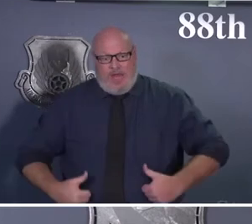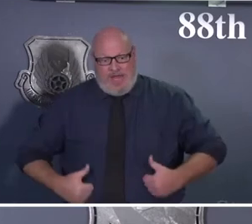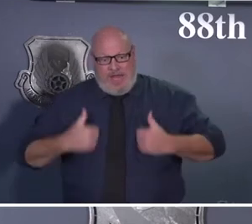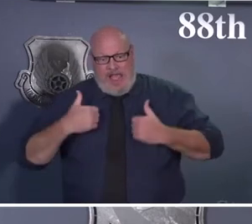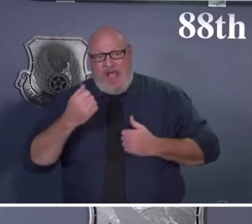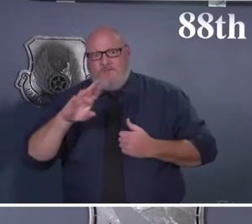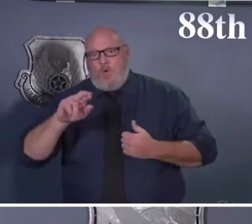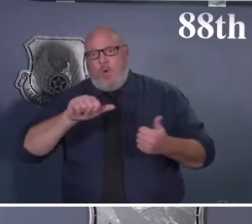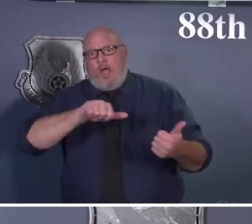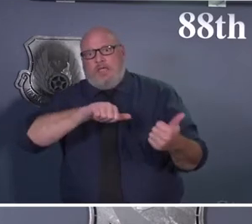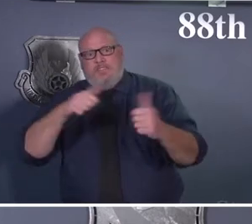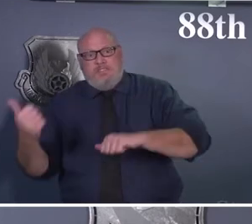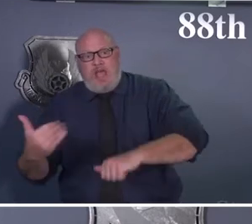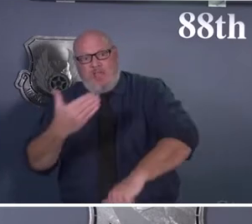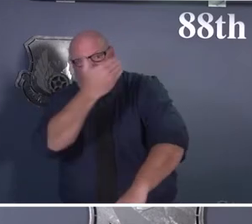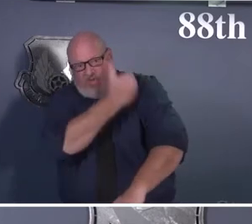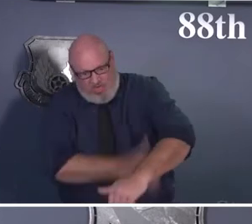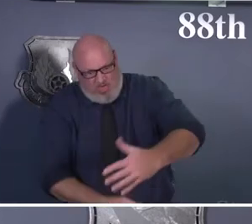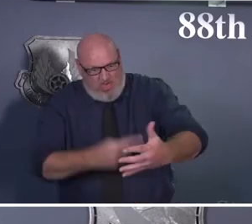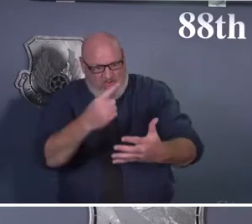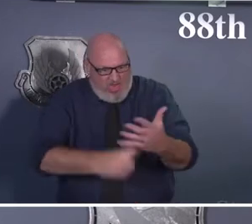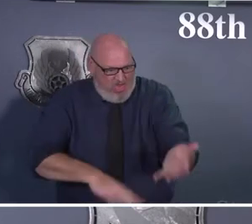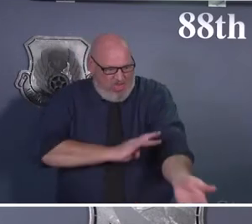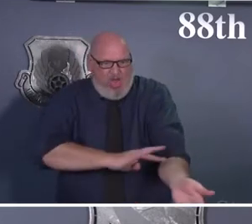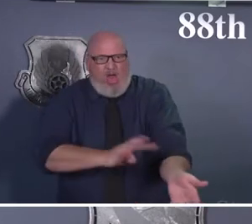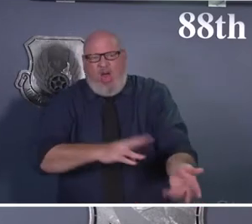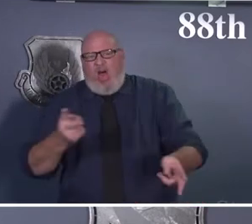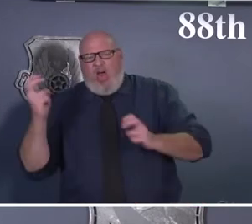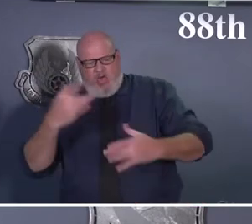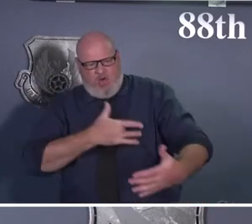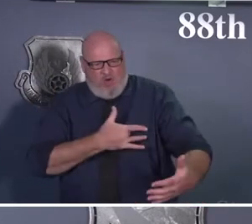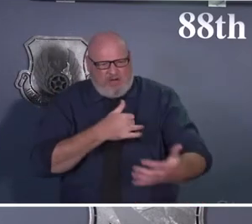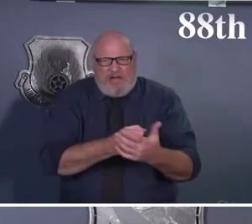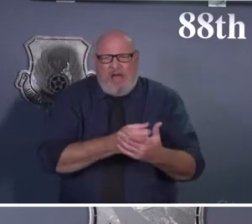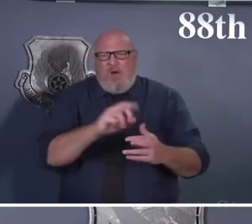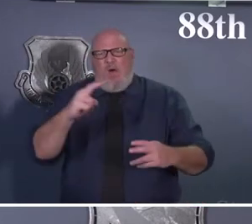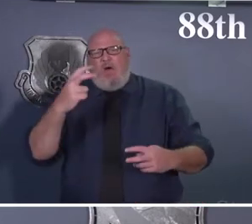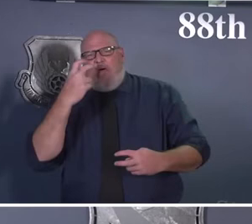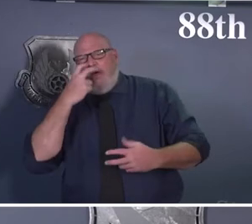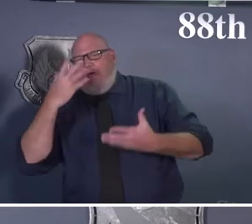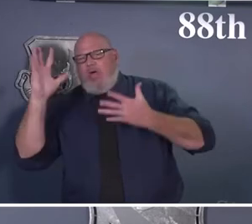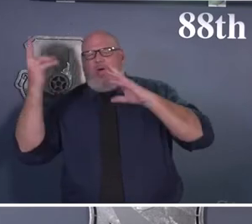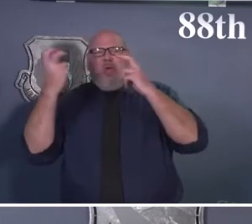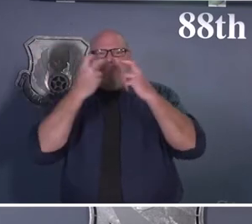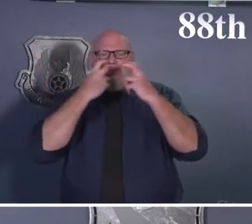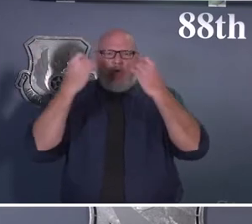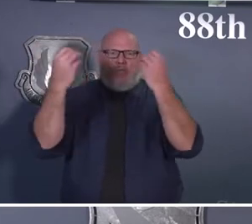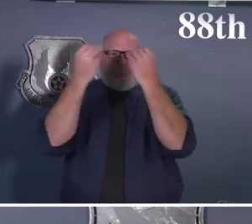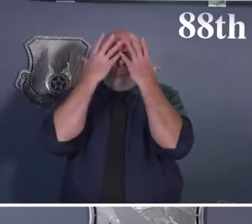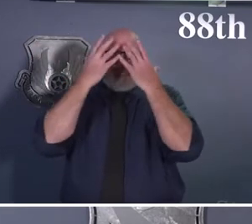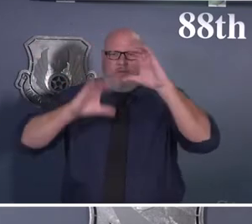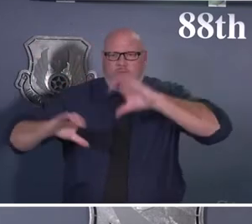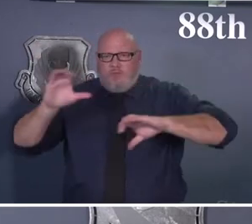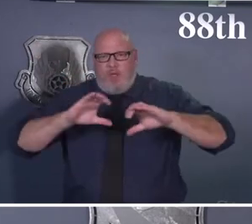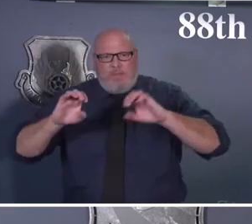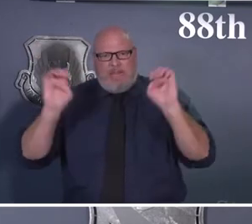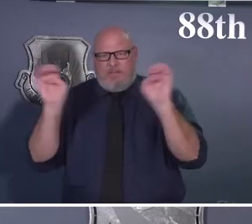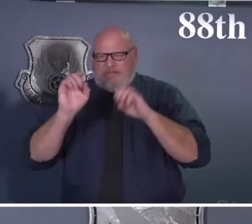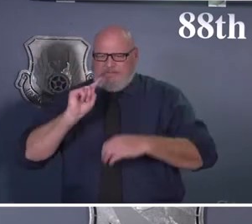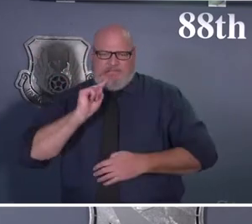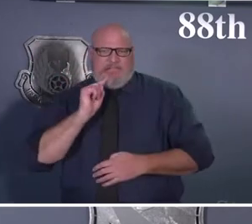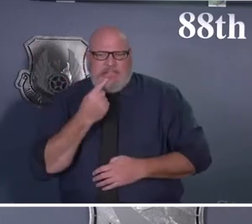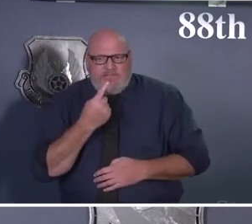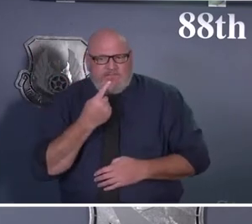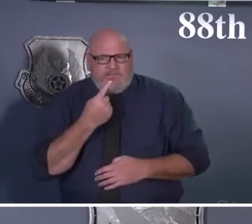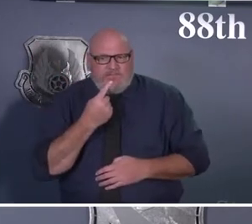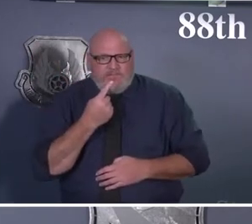you feel is a truly emergency need, then we encourage you to visit the closest emergency room. If you